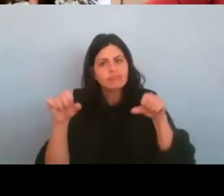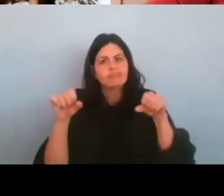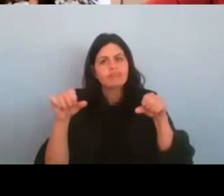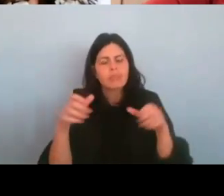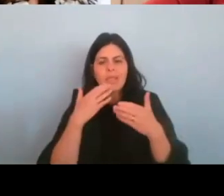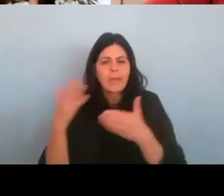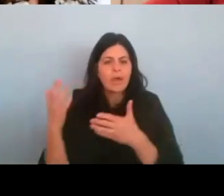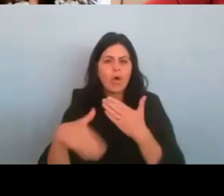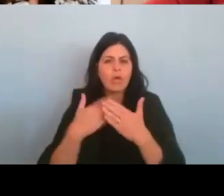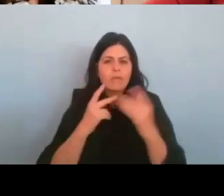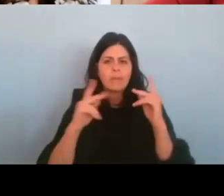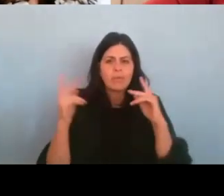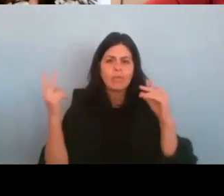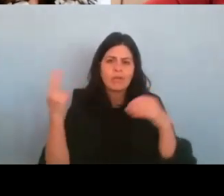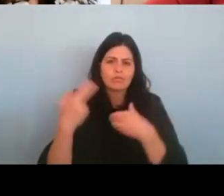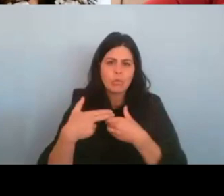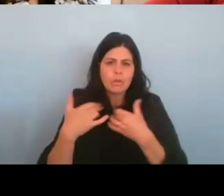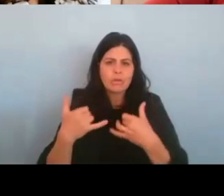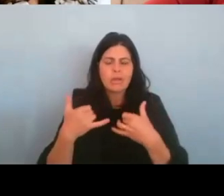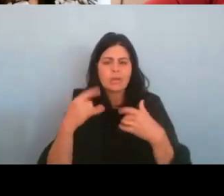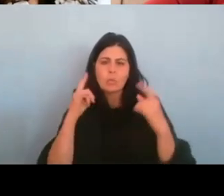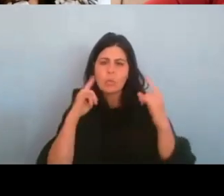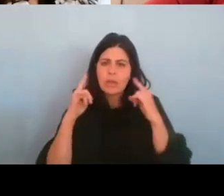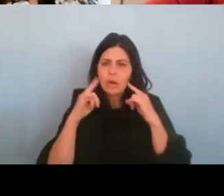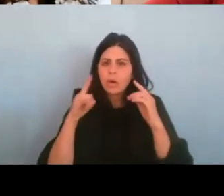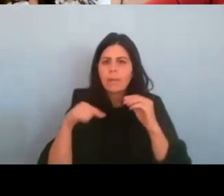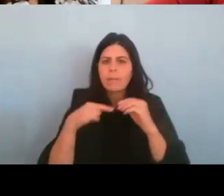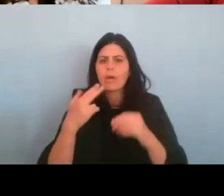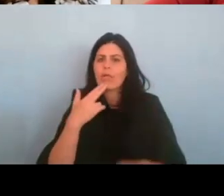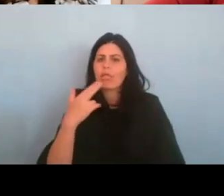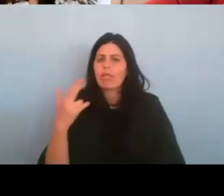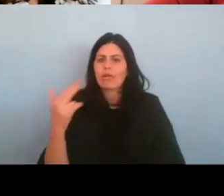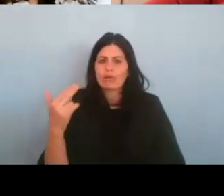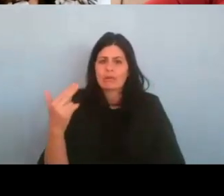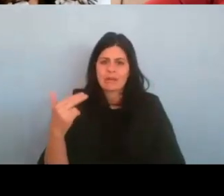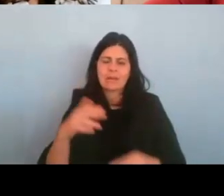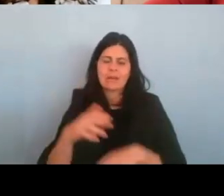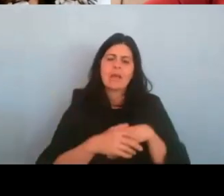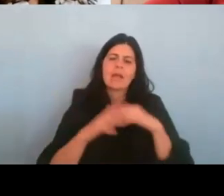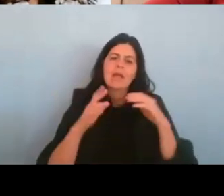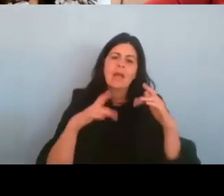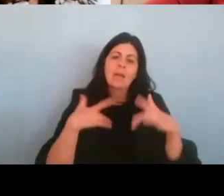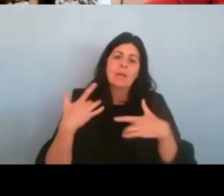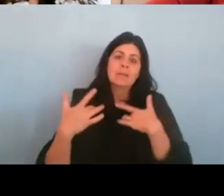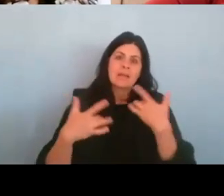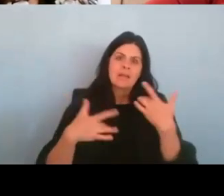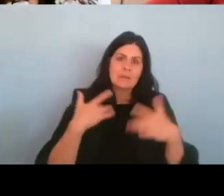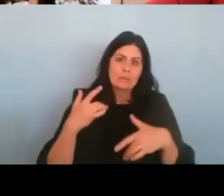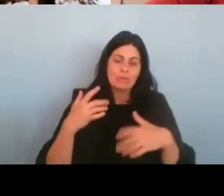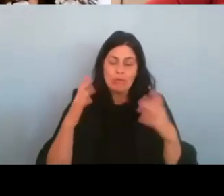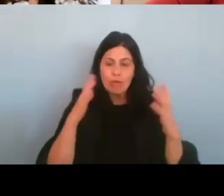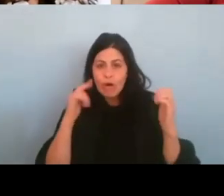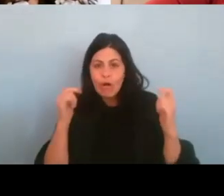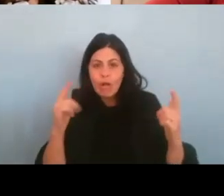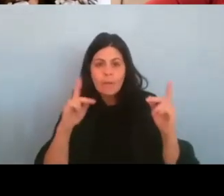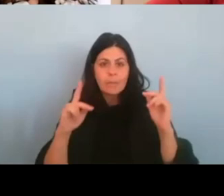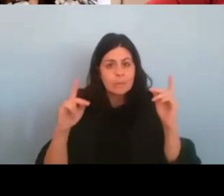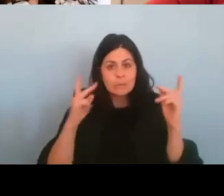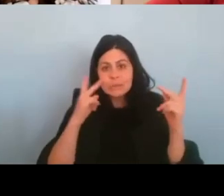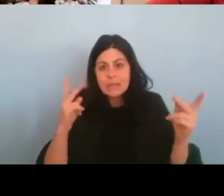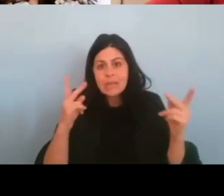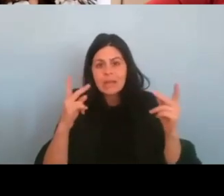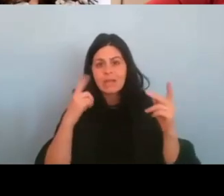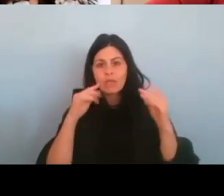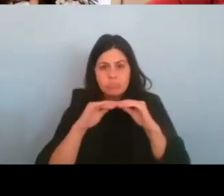to hear a little bit about 13. And I'm just super excited for everyone to see it and for 13 to be out in the world.